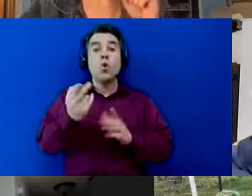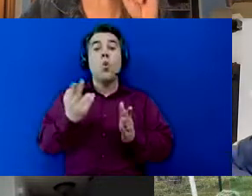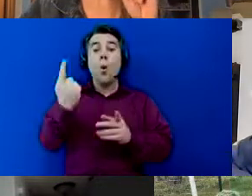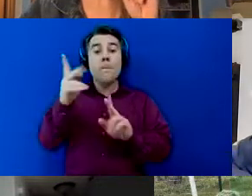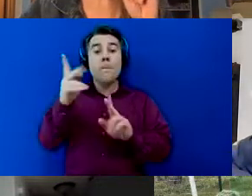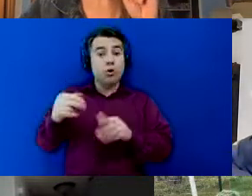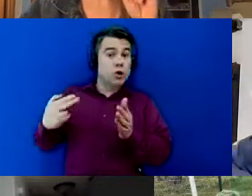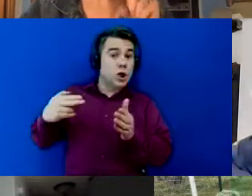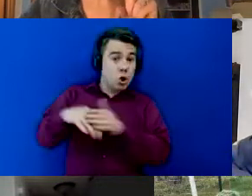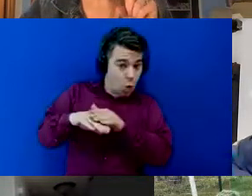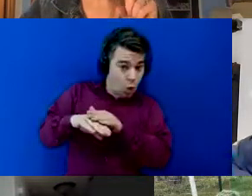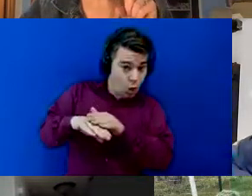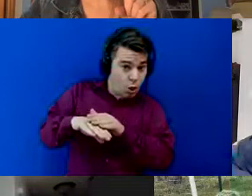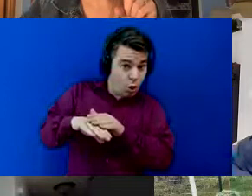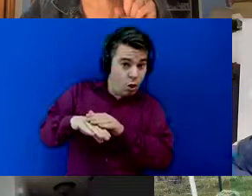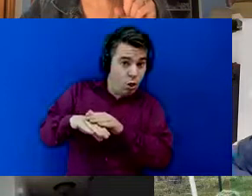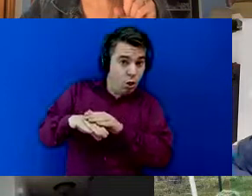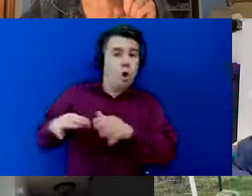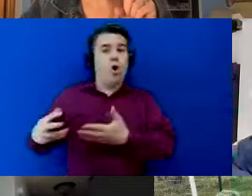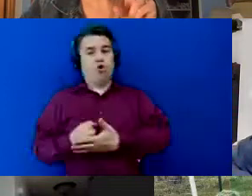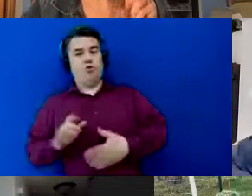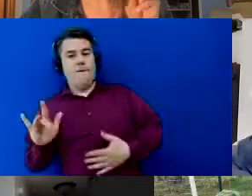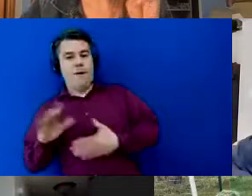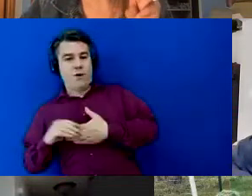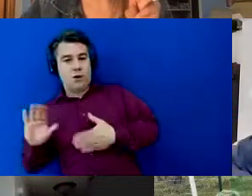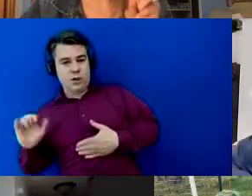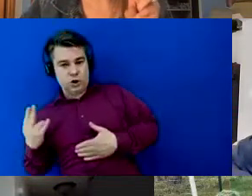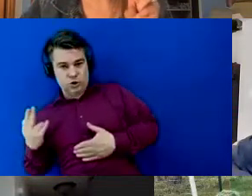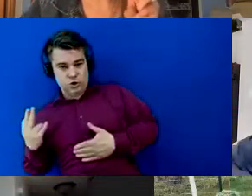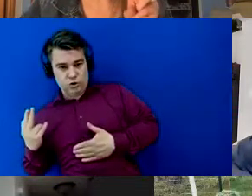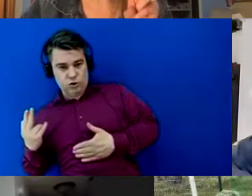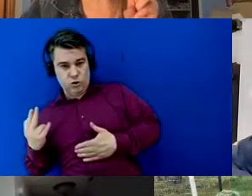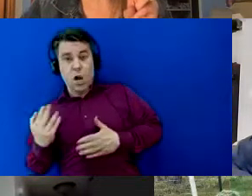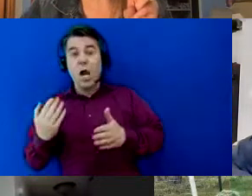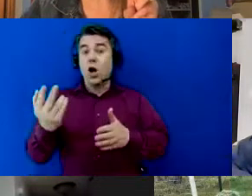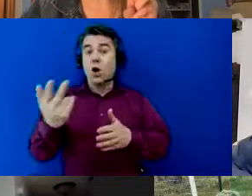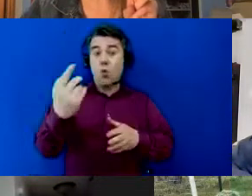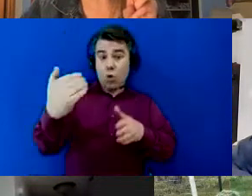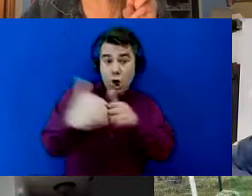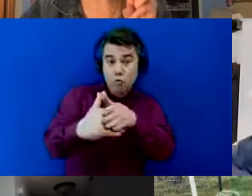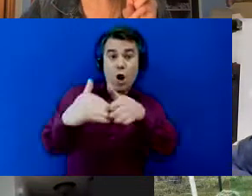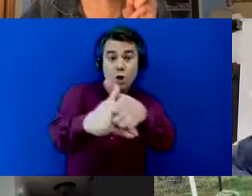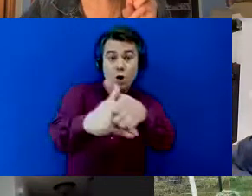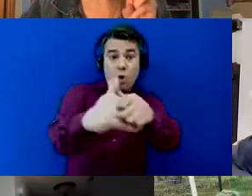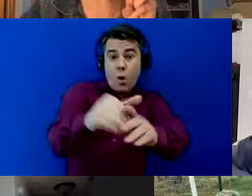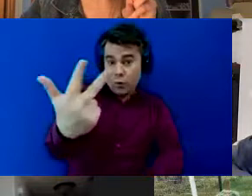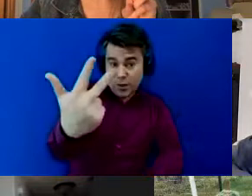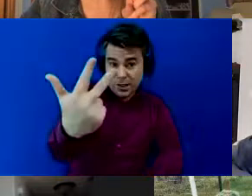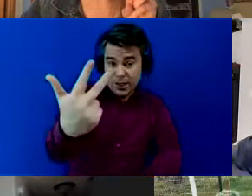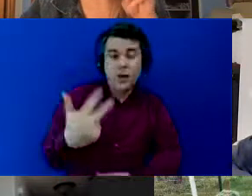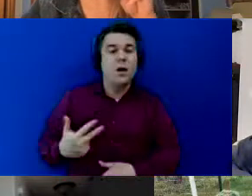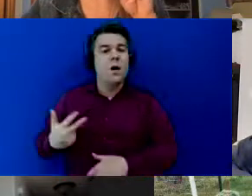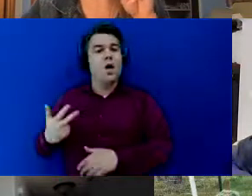you earn 25 cash bonus enroll three get a plexus branded handheld drink mixer